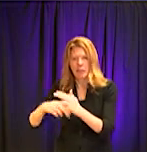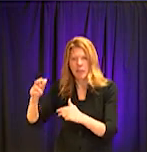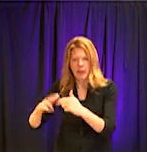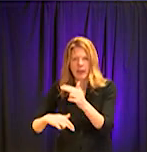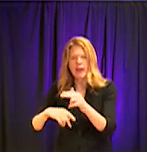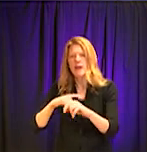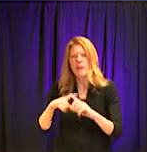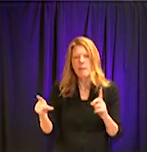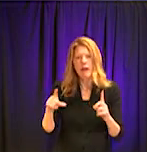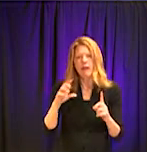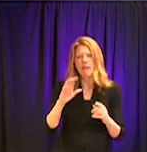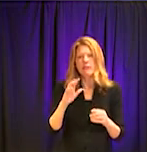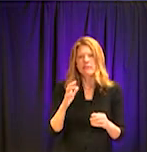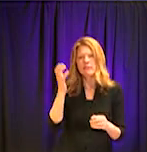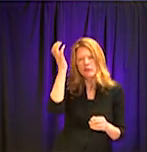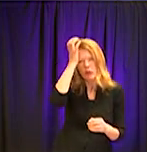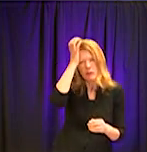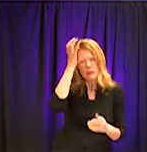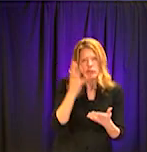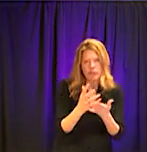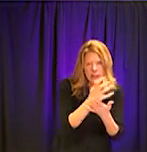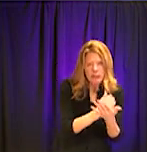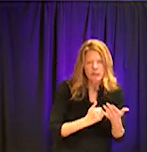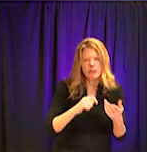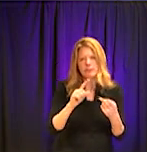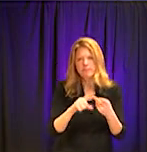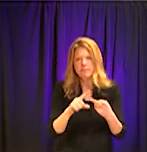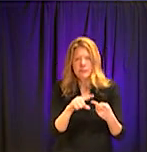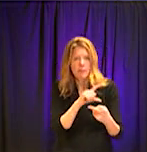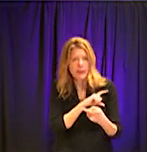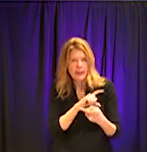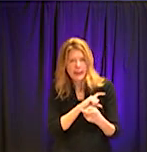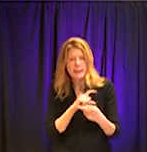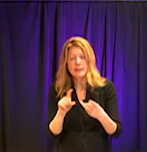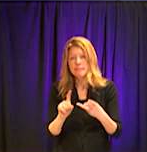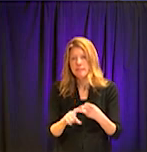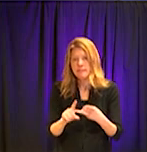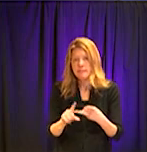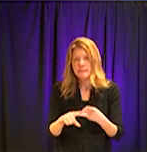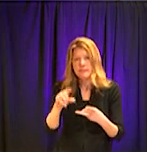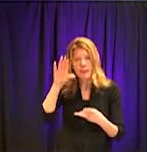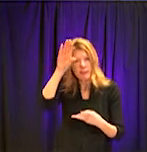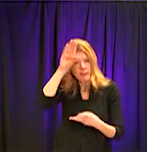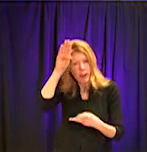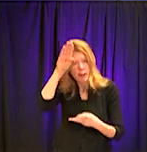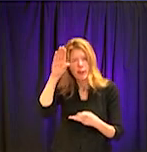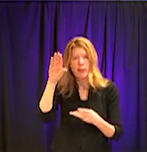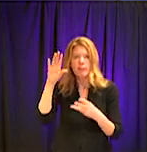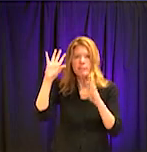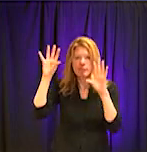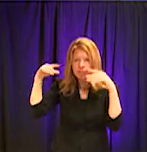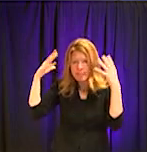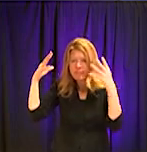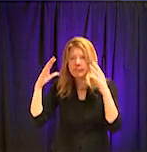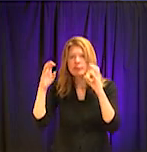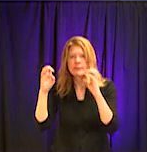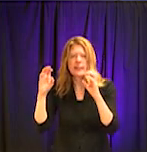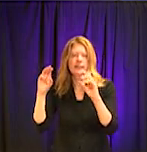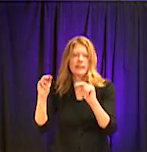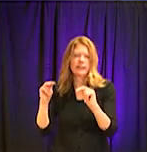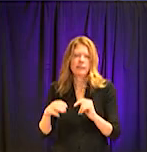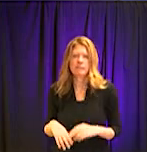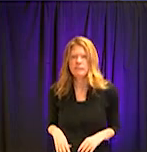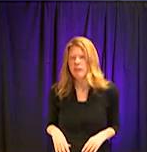are are functioning normally. We are out there to serve the public and that those services. We are doing